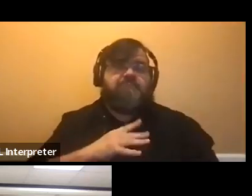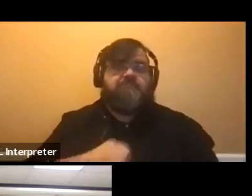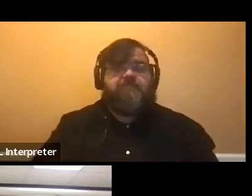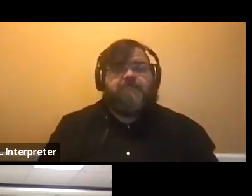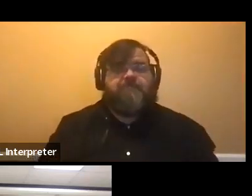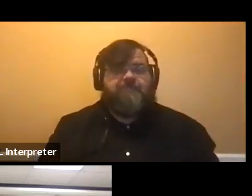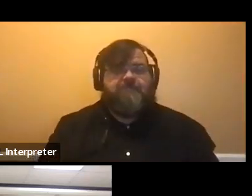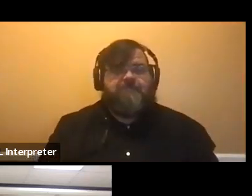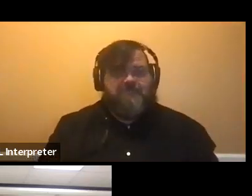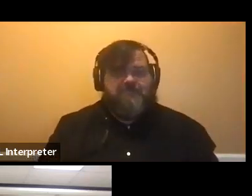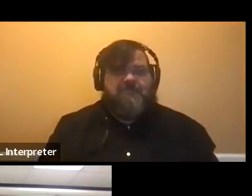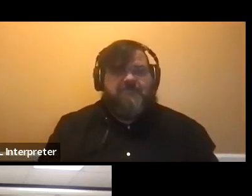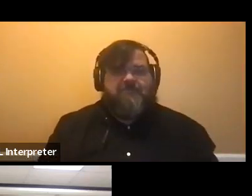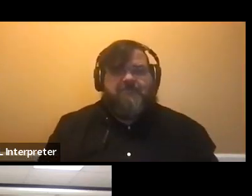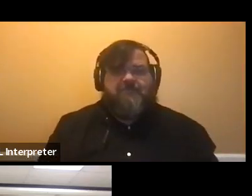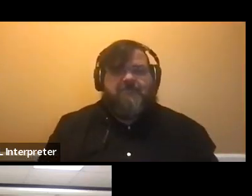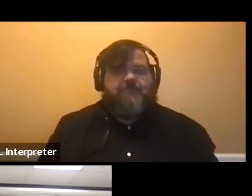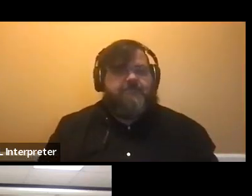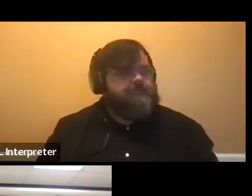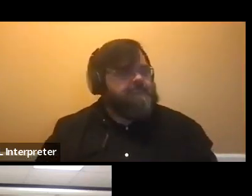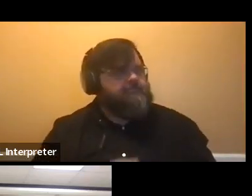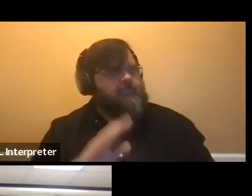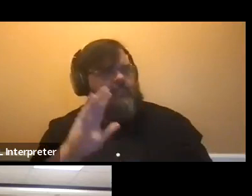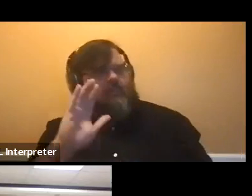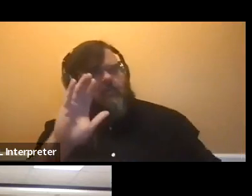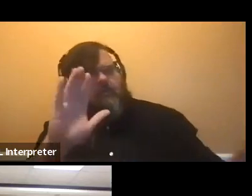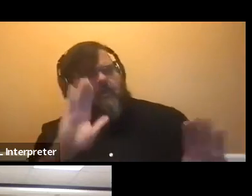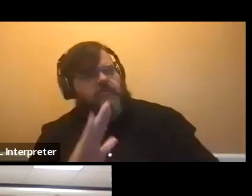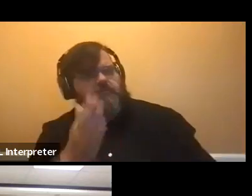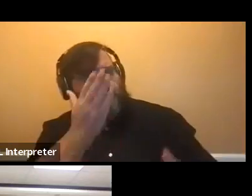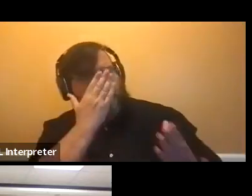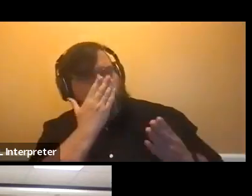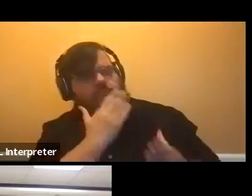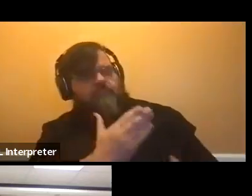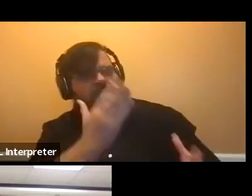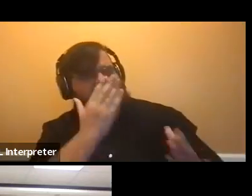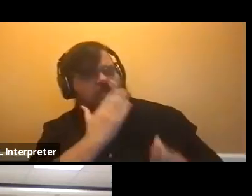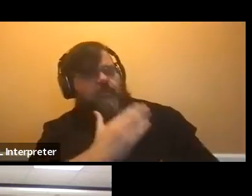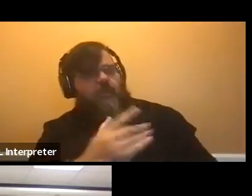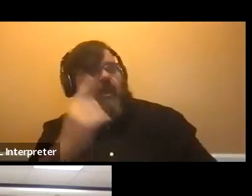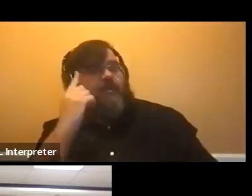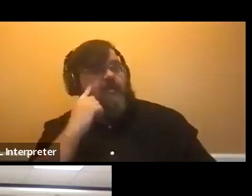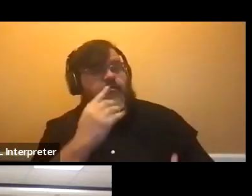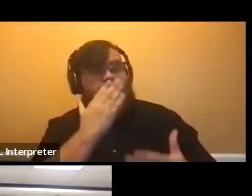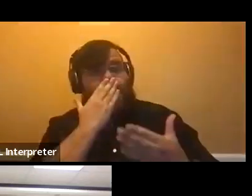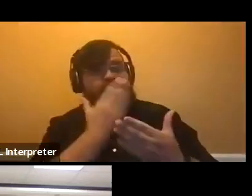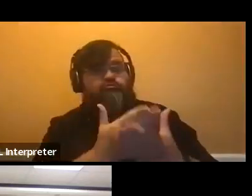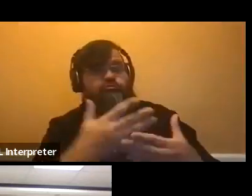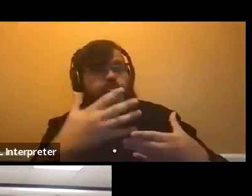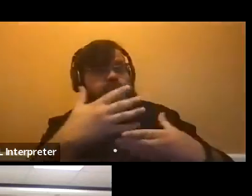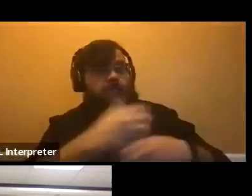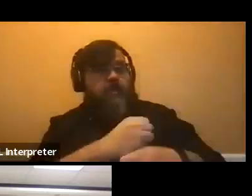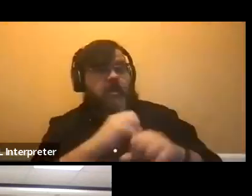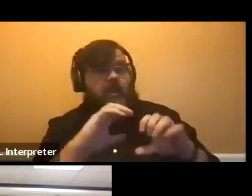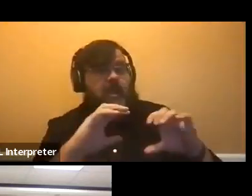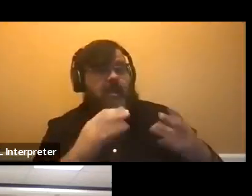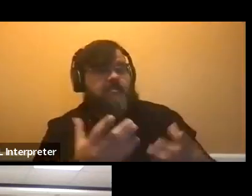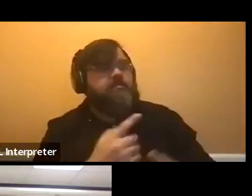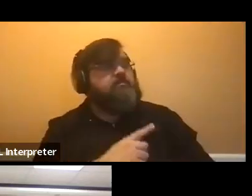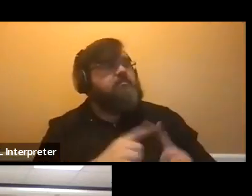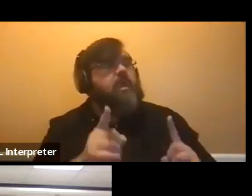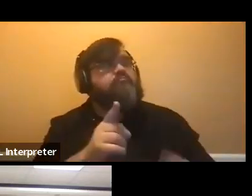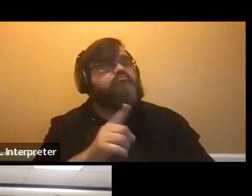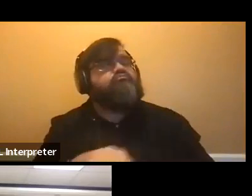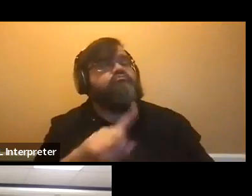Awesome. Um, well, thank you for, um, I think we got a good summary about classes, but if any, again, anyone who's